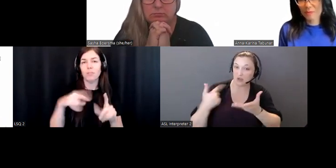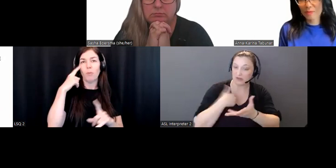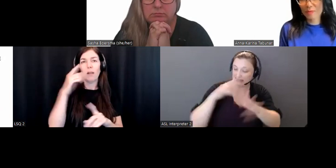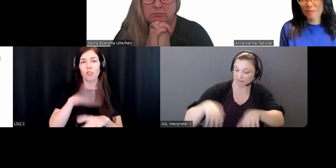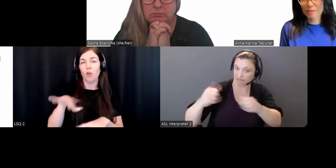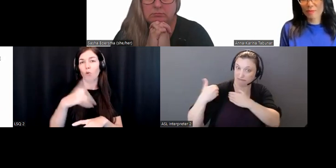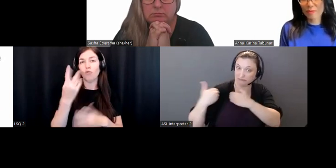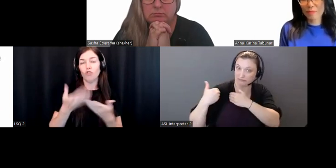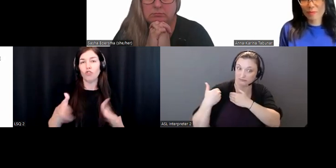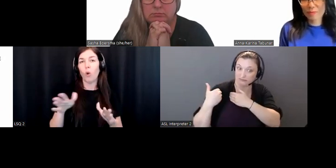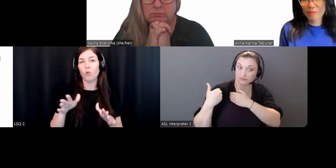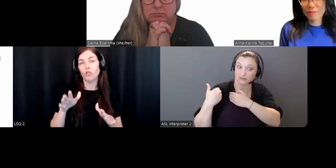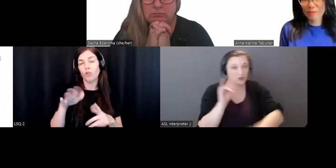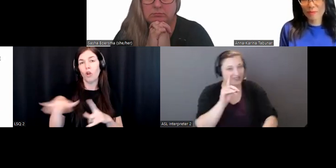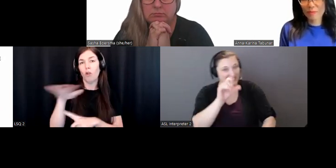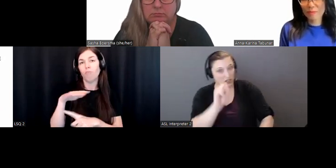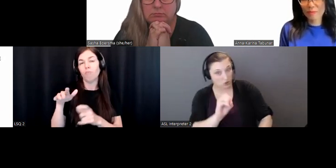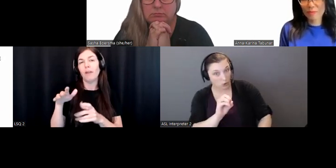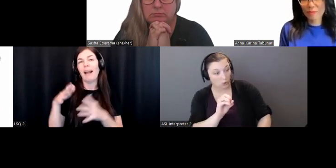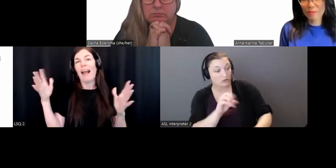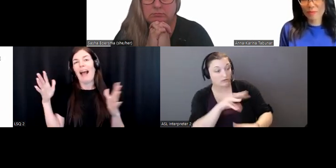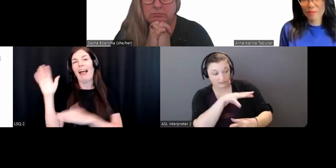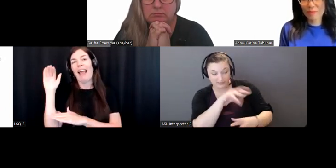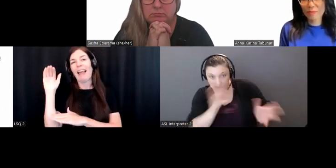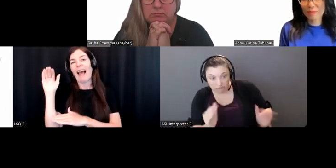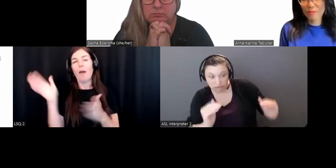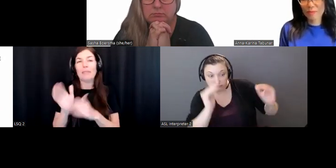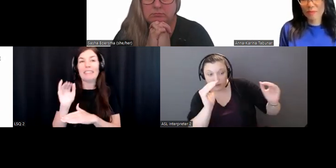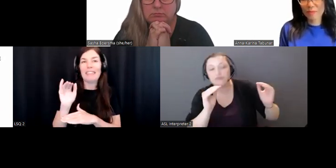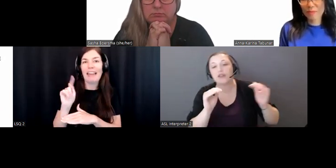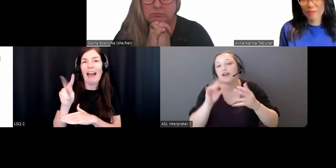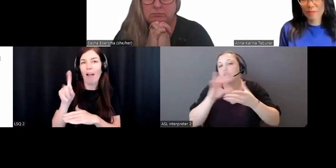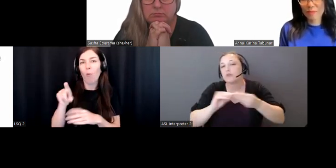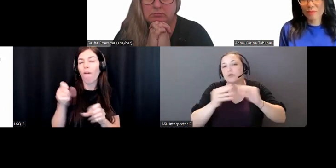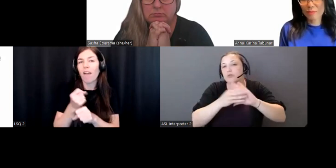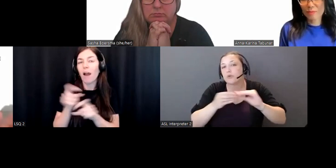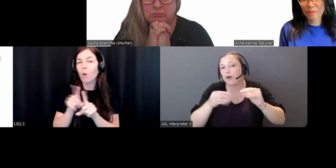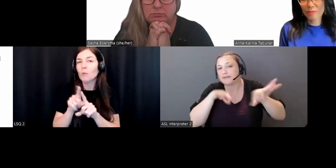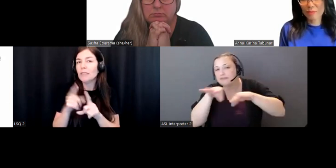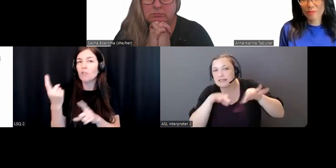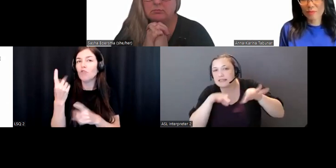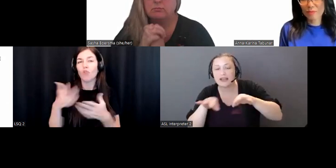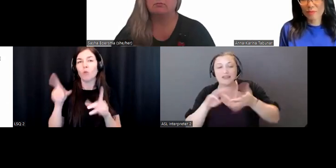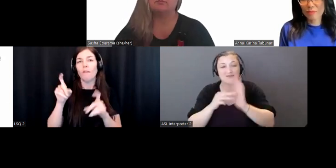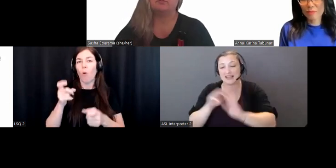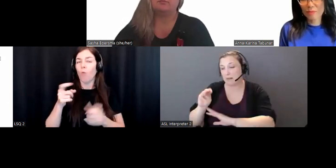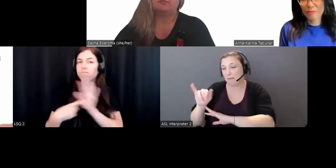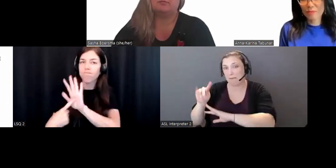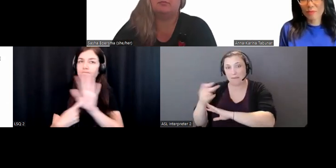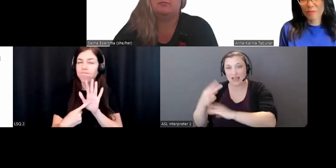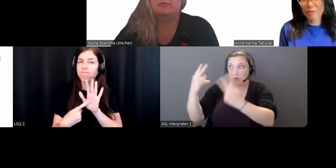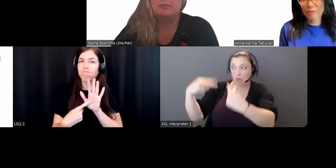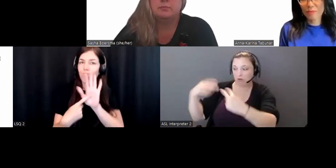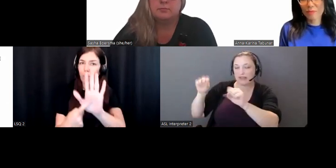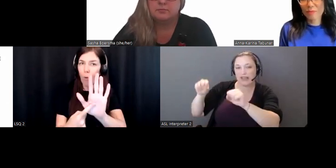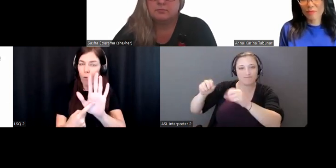needs to advance, is how do we tell inclusive stories to shatter those myths? Because when we do that work, we then can address all of the